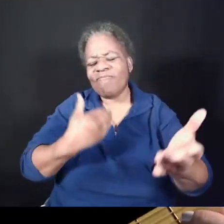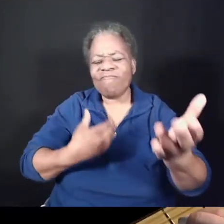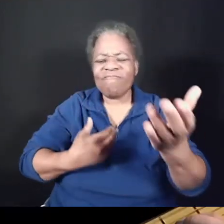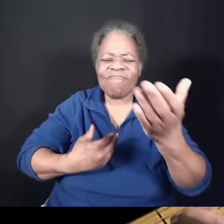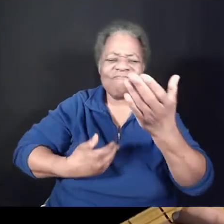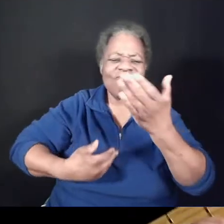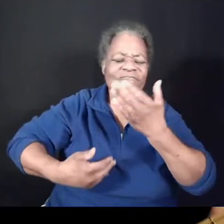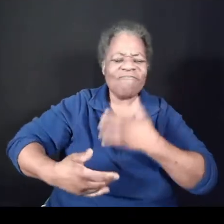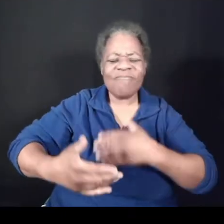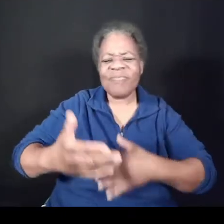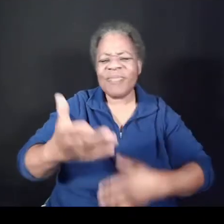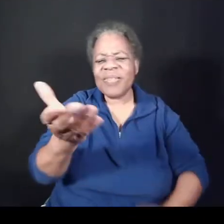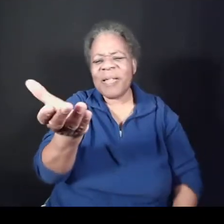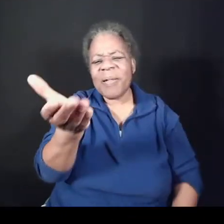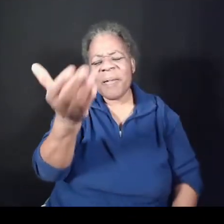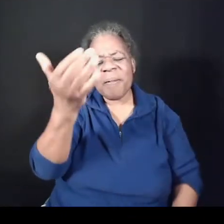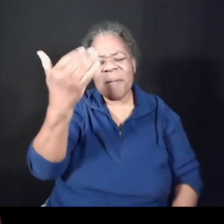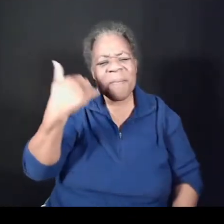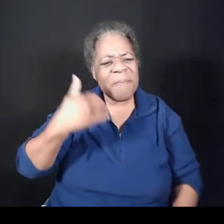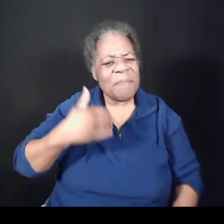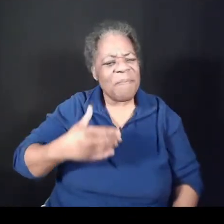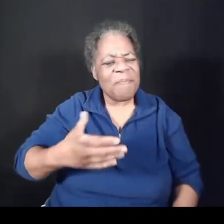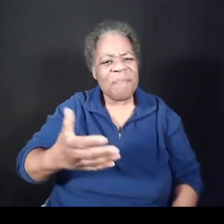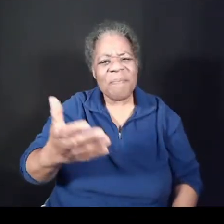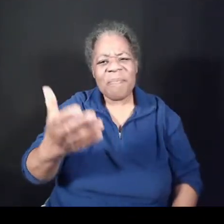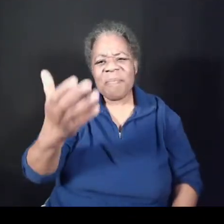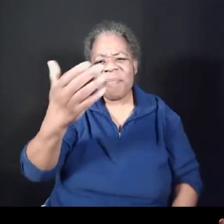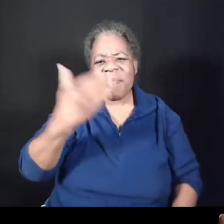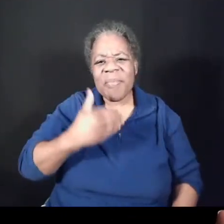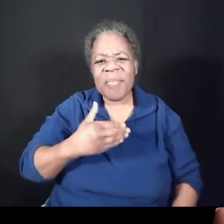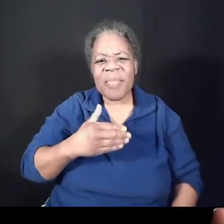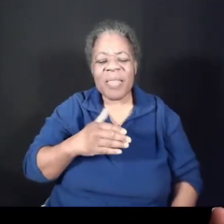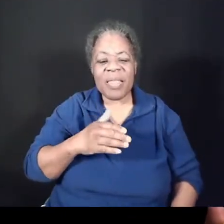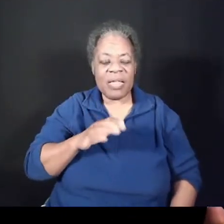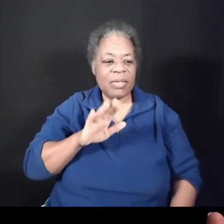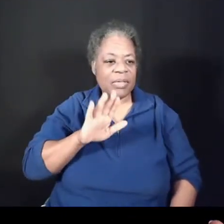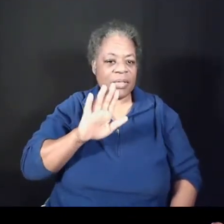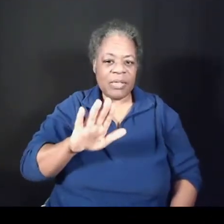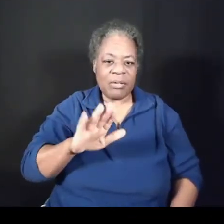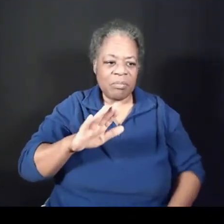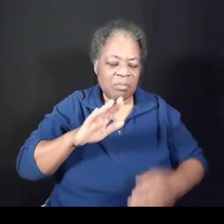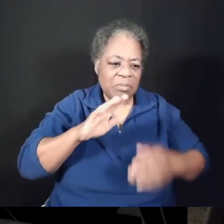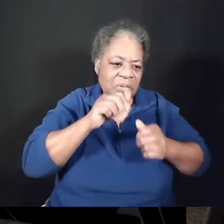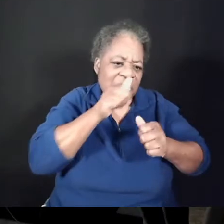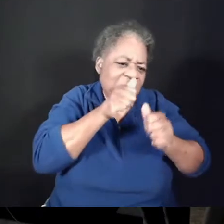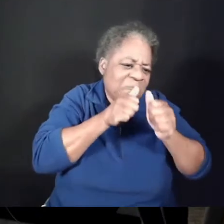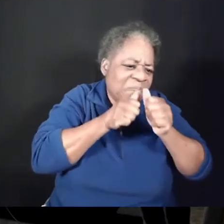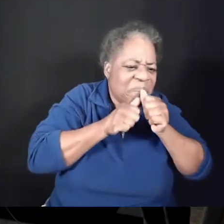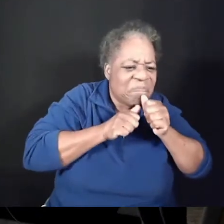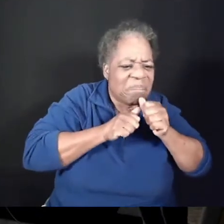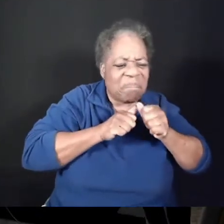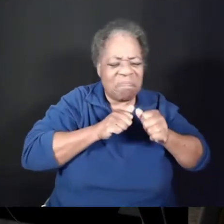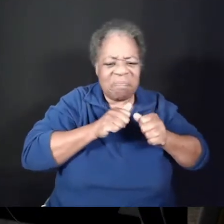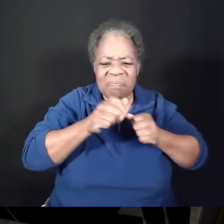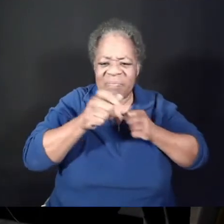out. Bring your sorrows and trade them for joy.